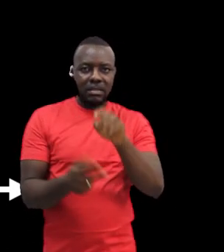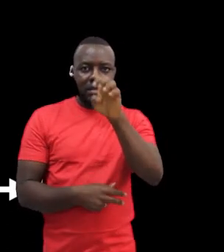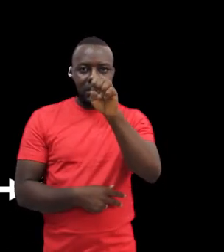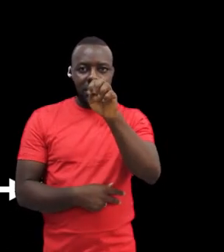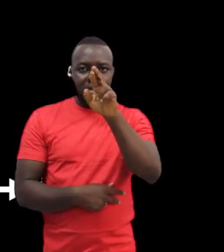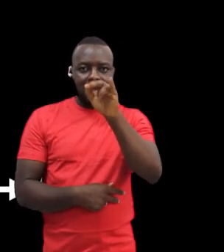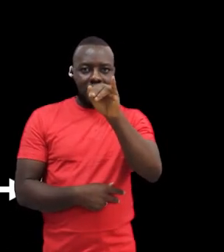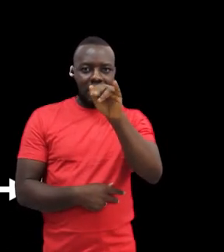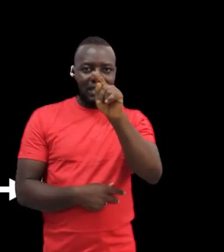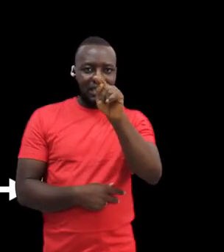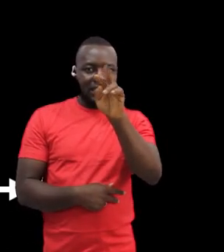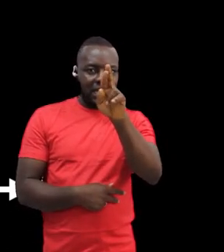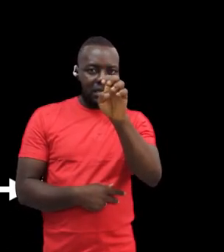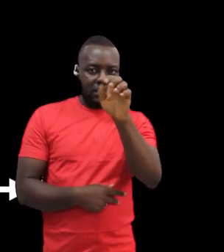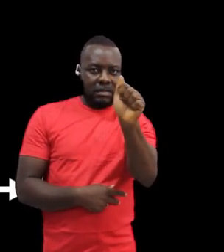and Eritrea.